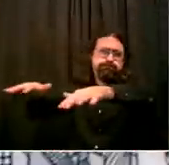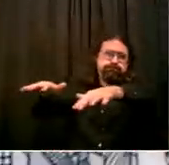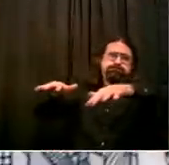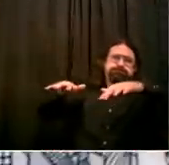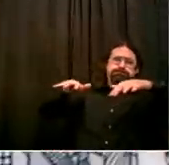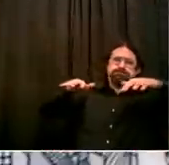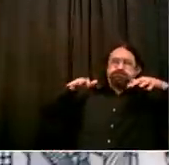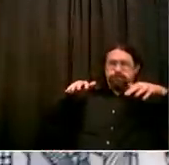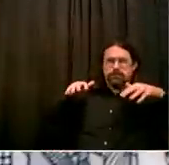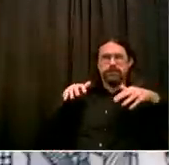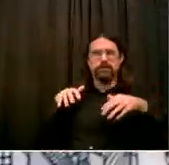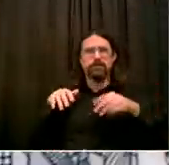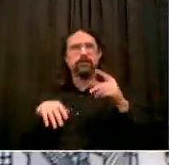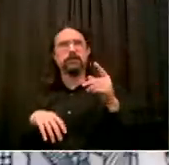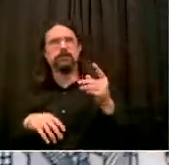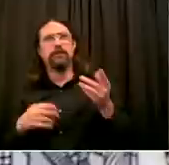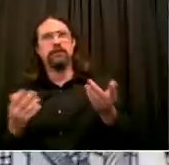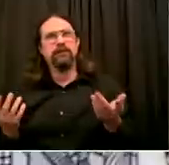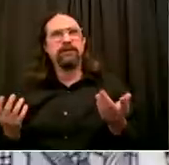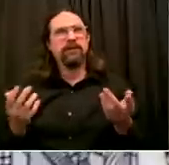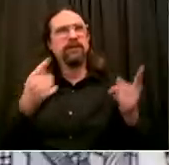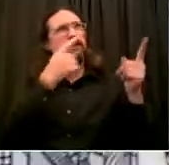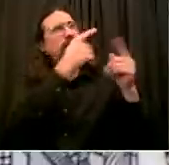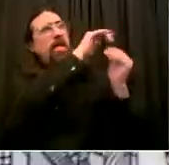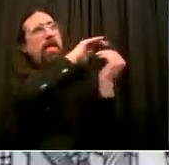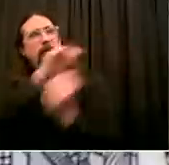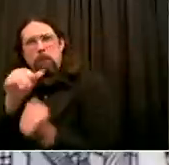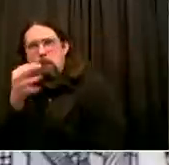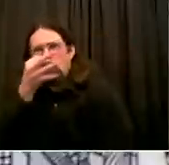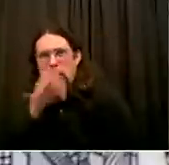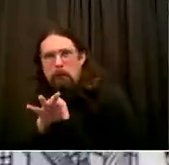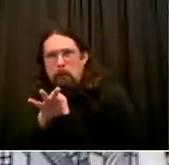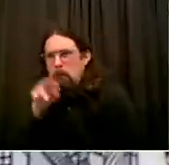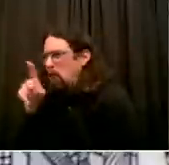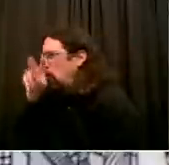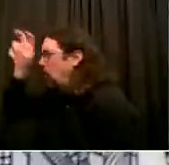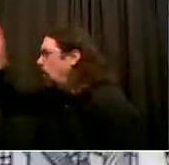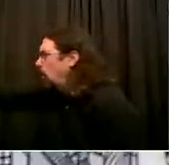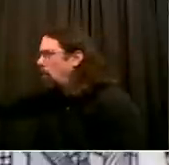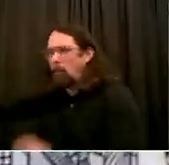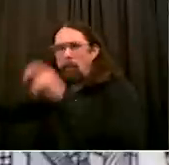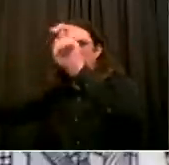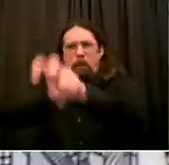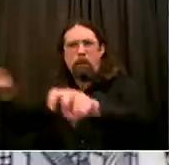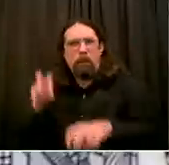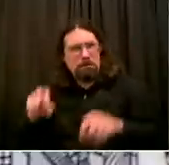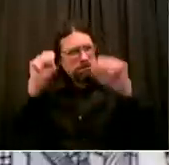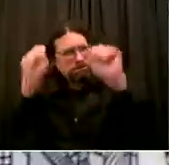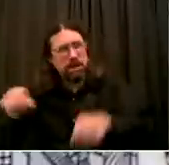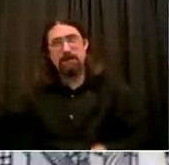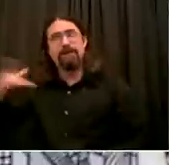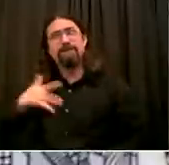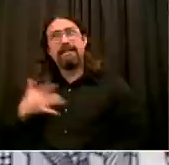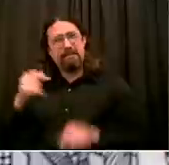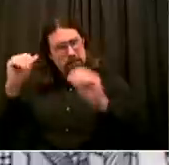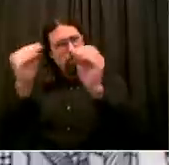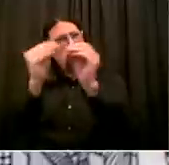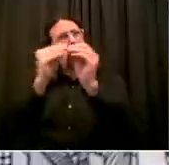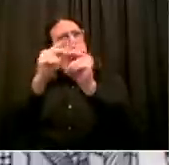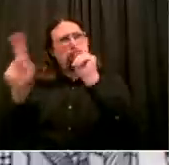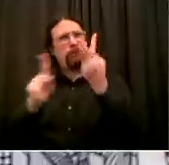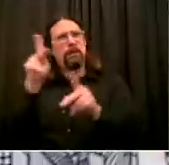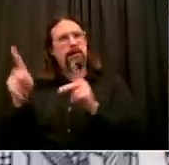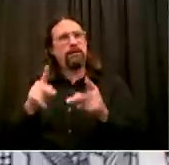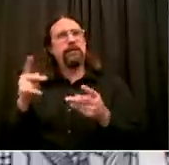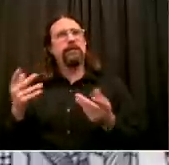it sounds to a lot of people like an abstraction. I just want to take you back to March and April and just think about what that felt like. And do we dare want